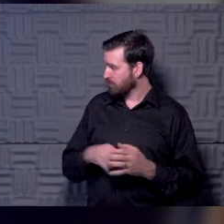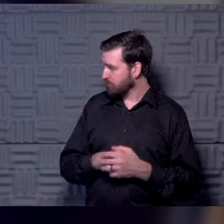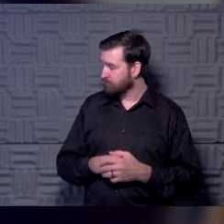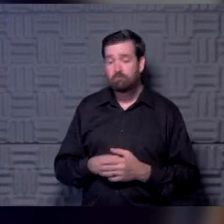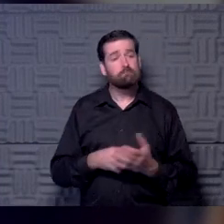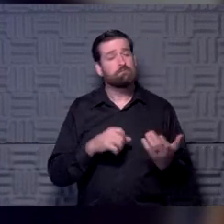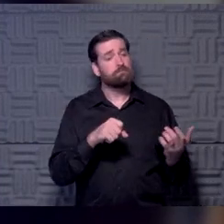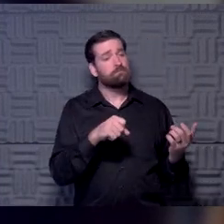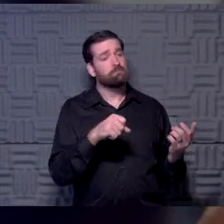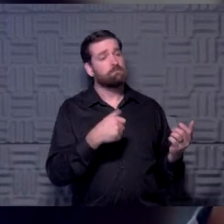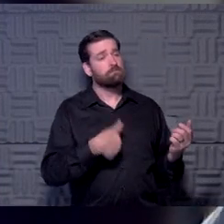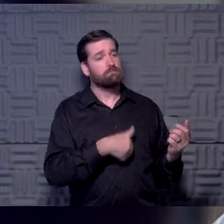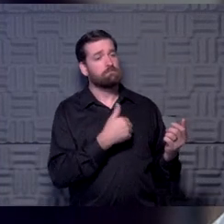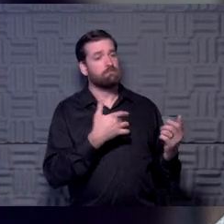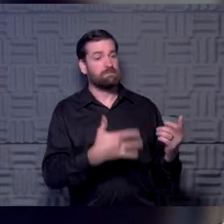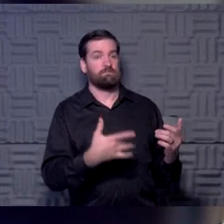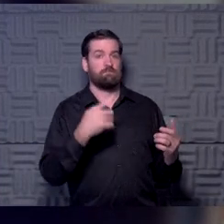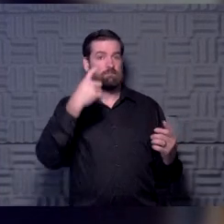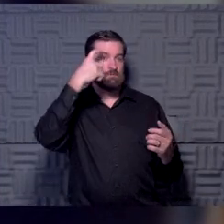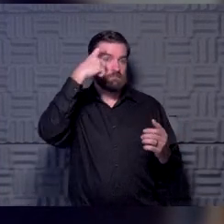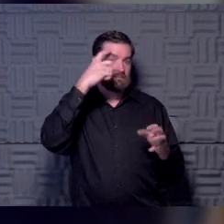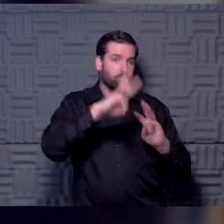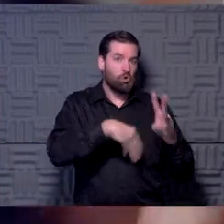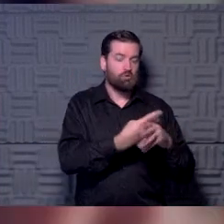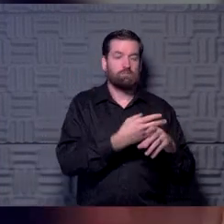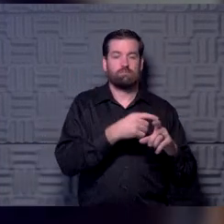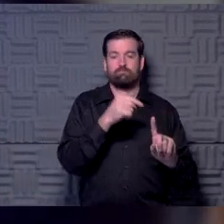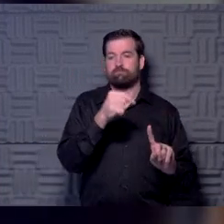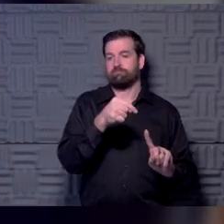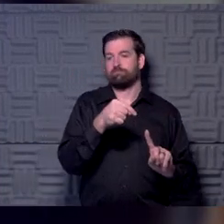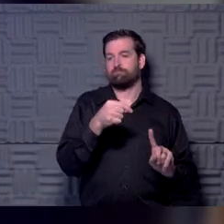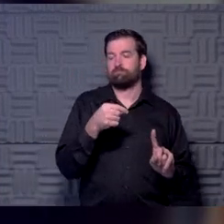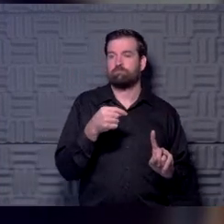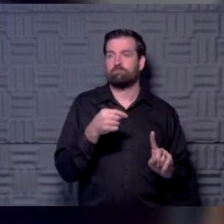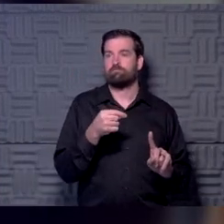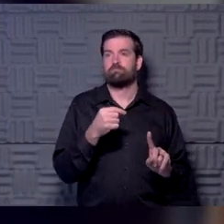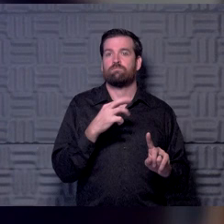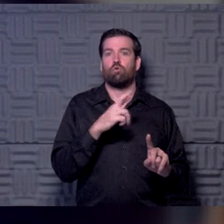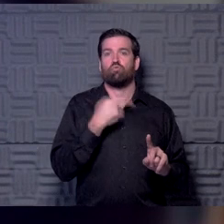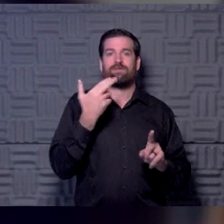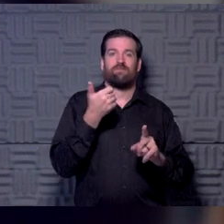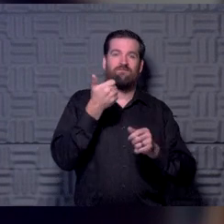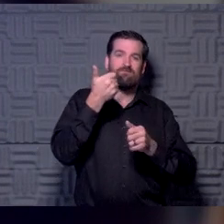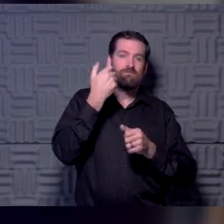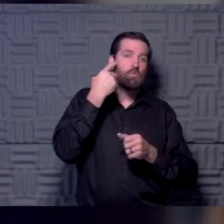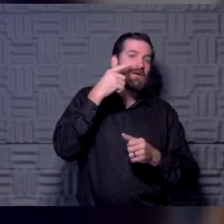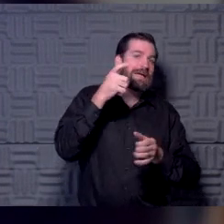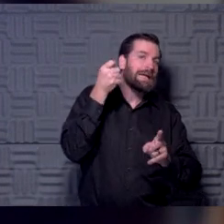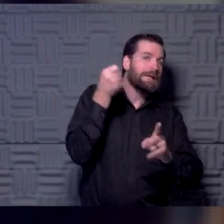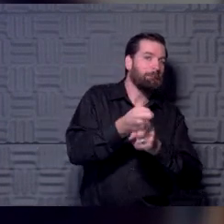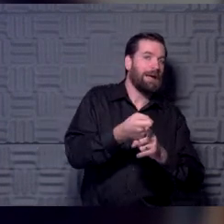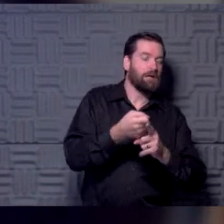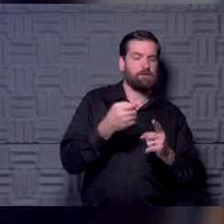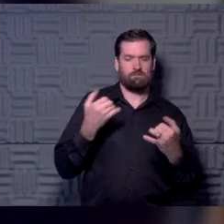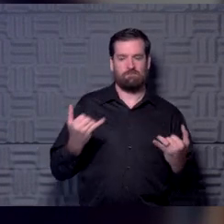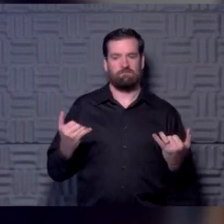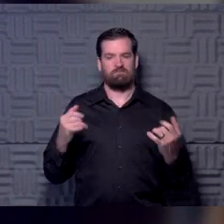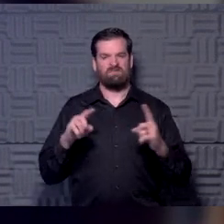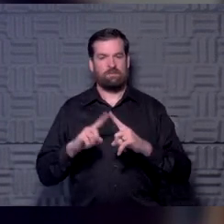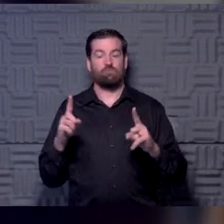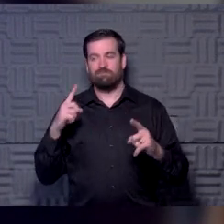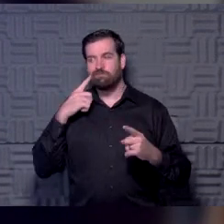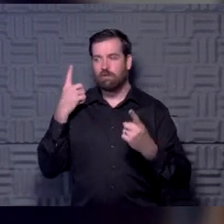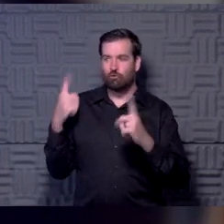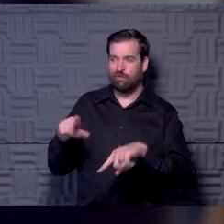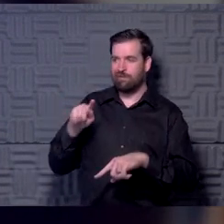Yeah, I mean, we tend to in the neurology world, we tend to rank them more about, you know, risk for impact. And so I think this is a little bit different. And I would agree with